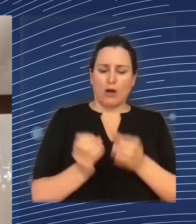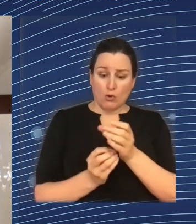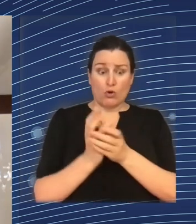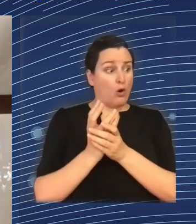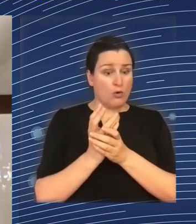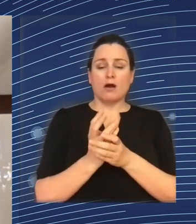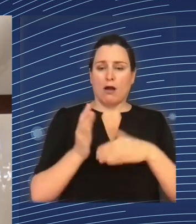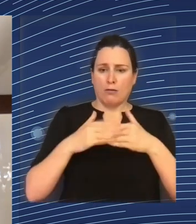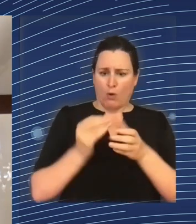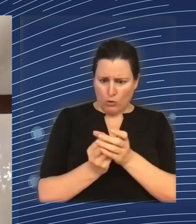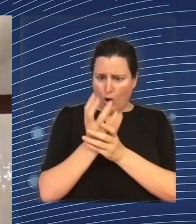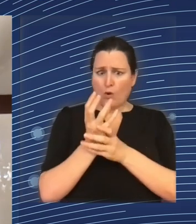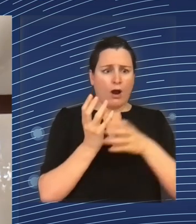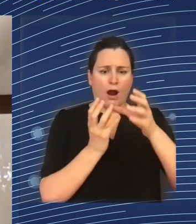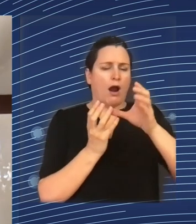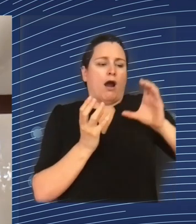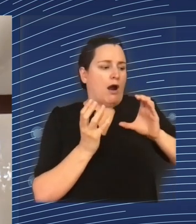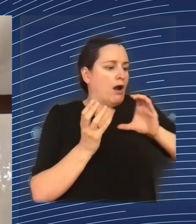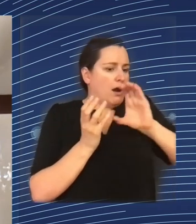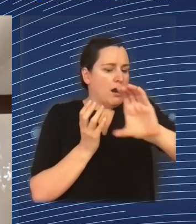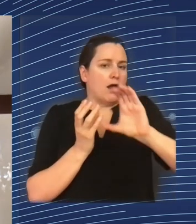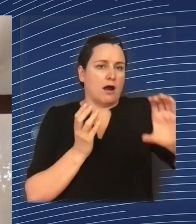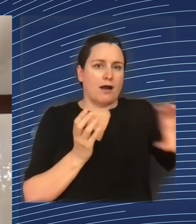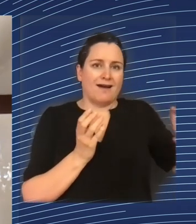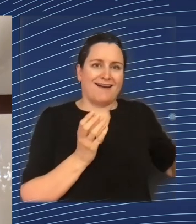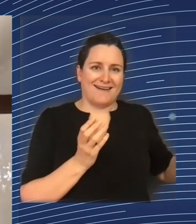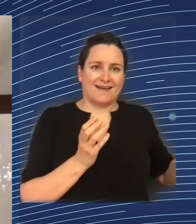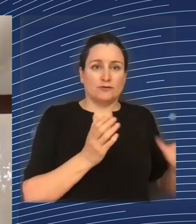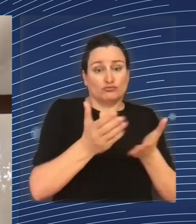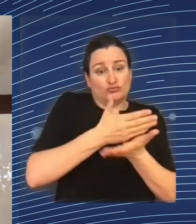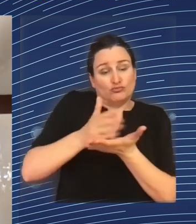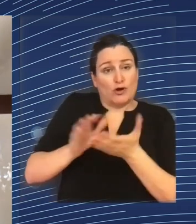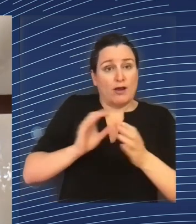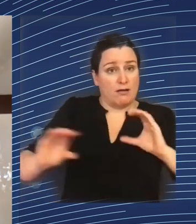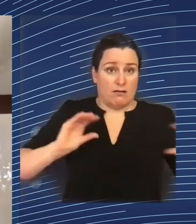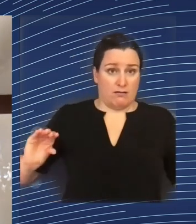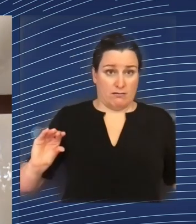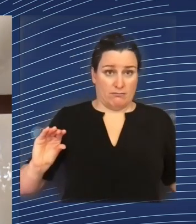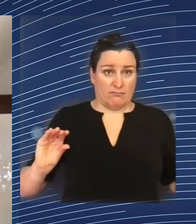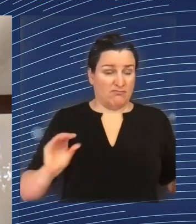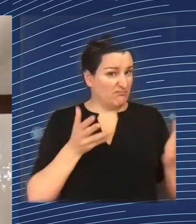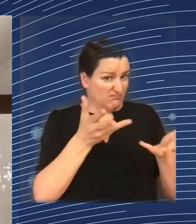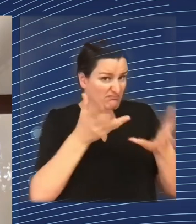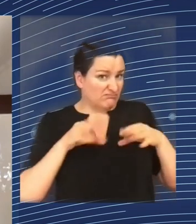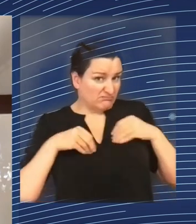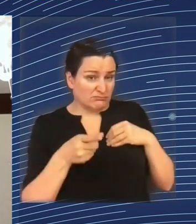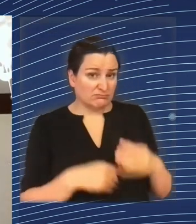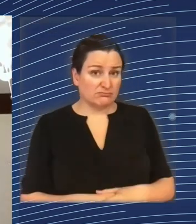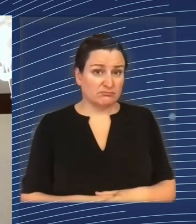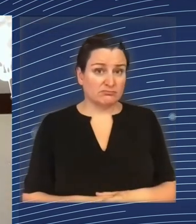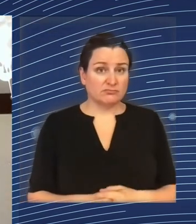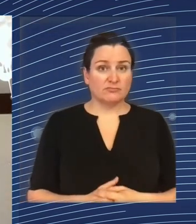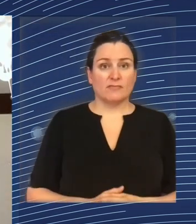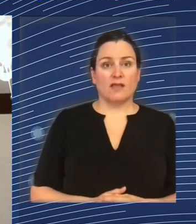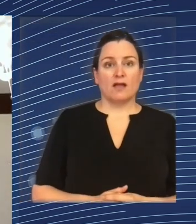Look, I think we need to ask why we, why are we worried about growth? And, you know, you didn't state it and the question didn't state it, but I suppose it's the